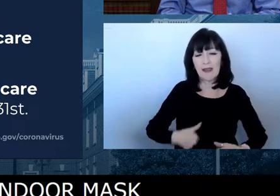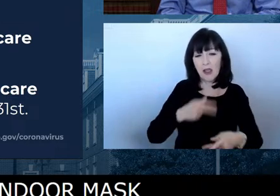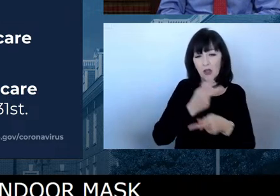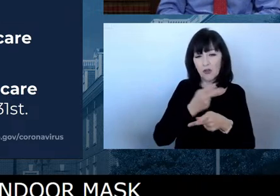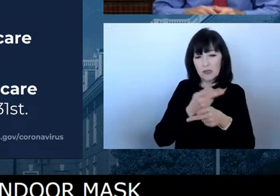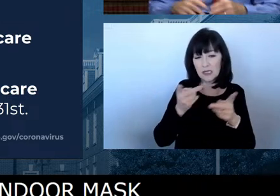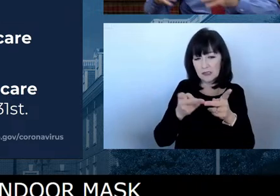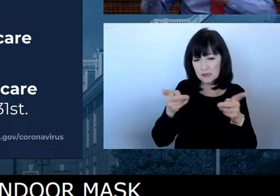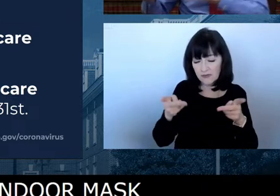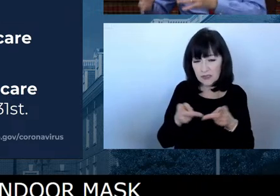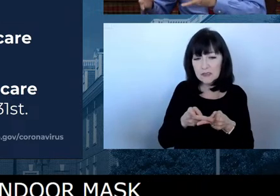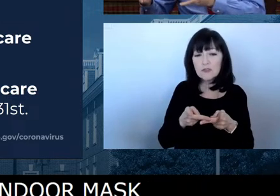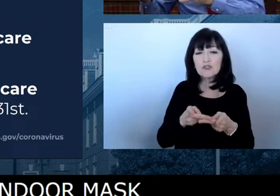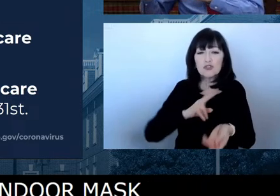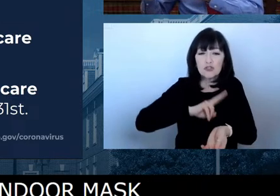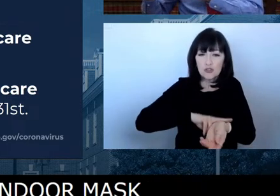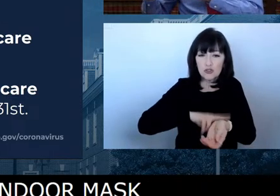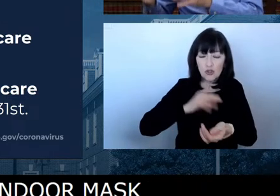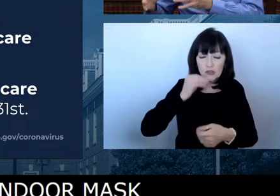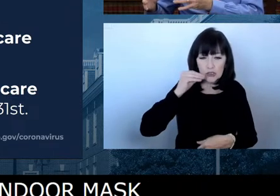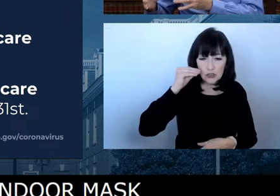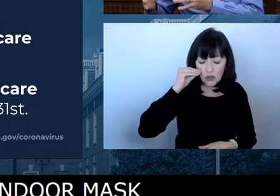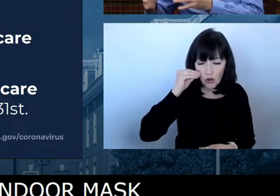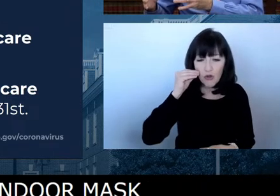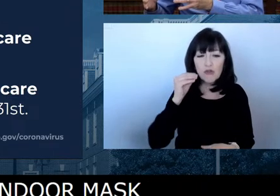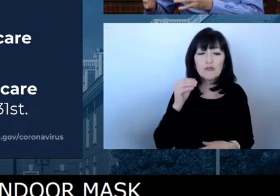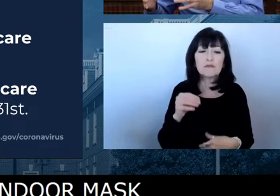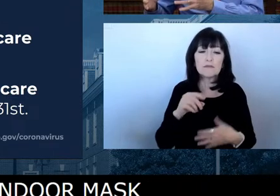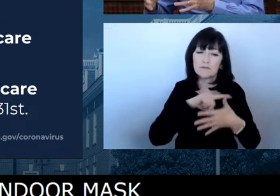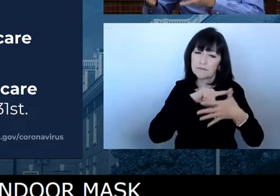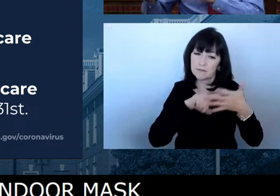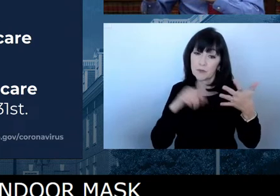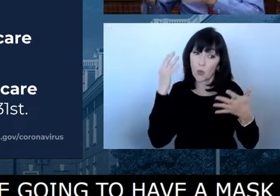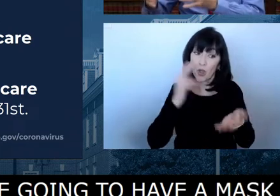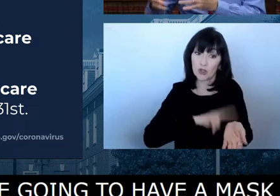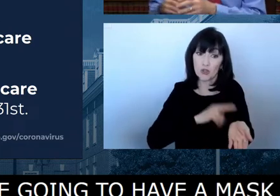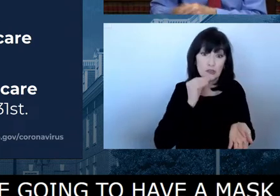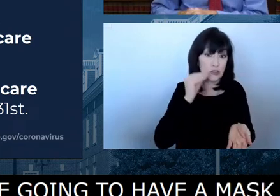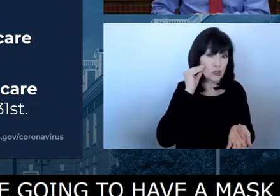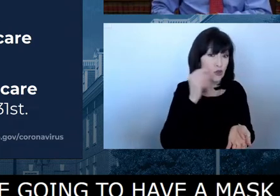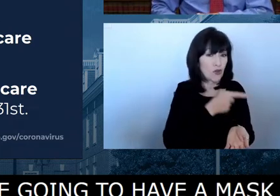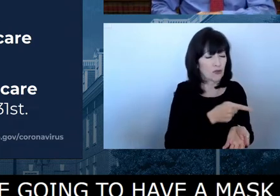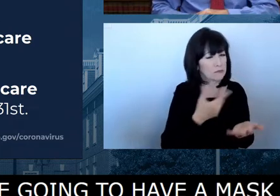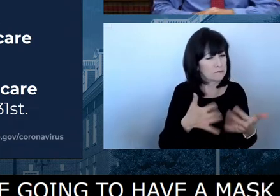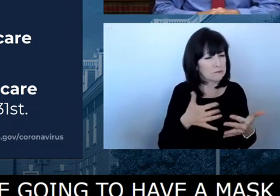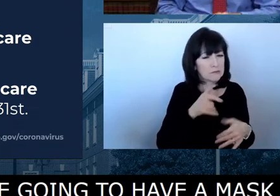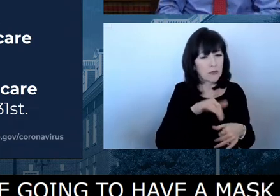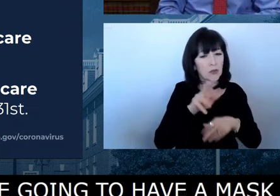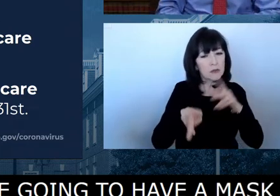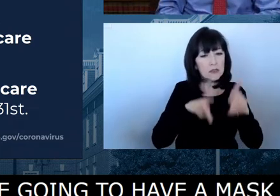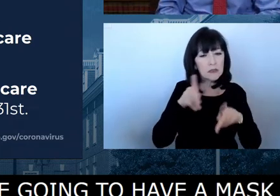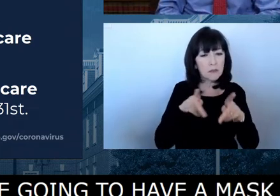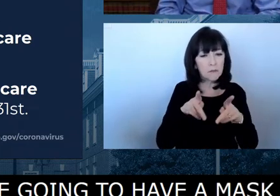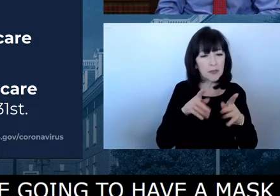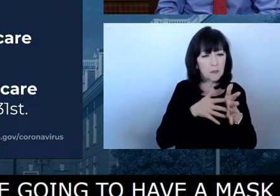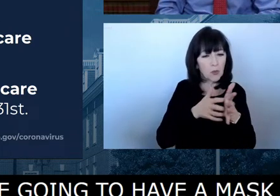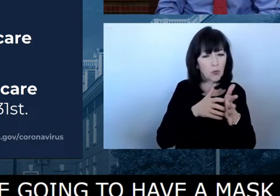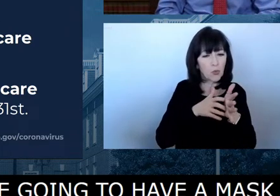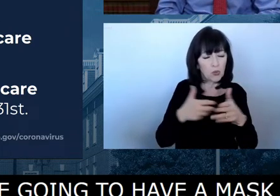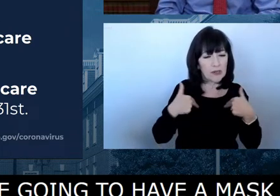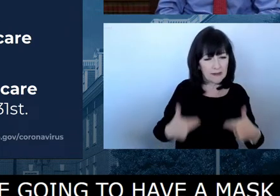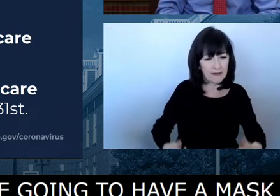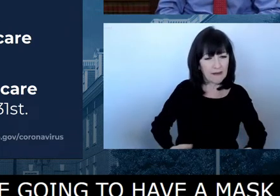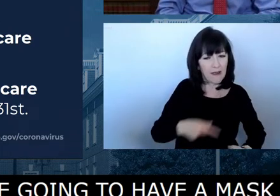long-term care facilities where we know our most vulnerable populations are, folks that are in the latter part of their